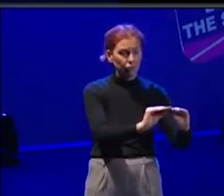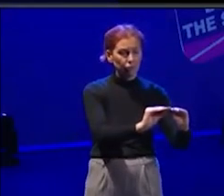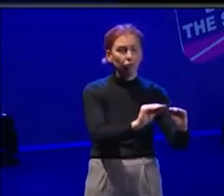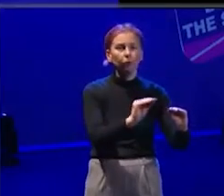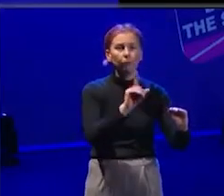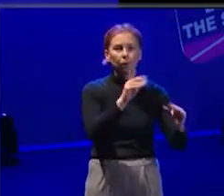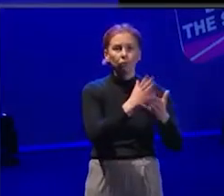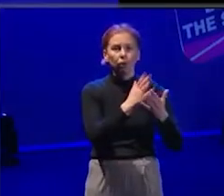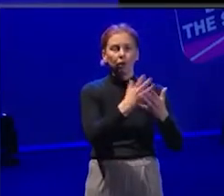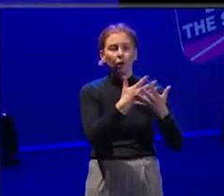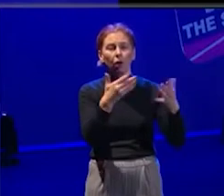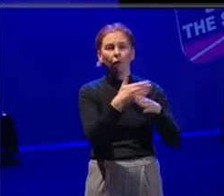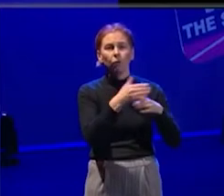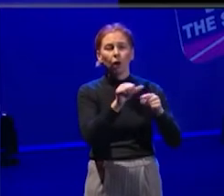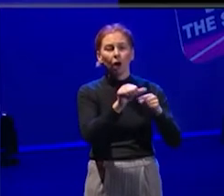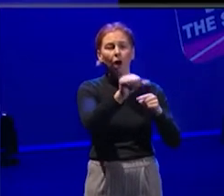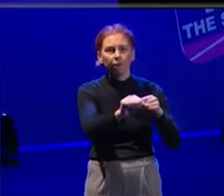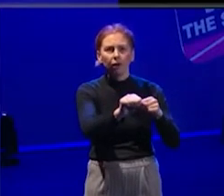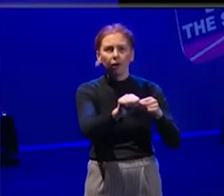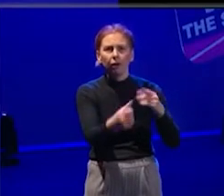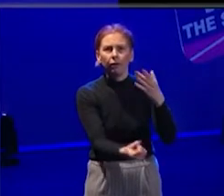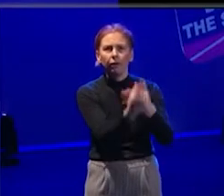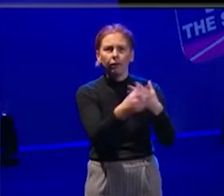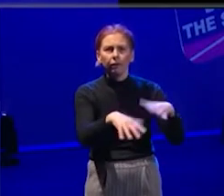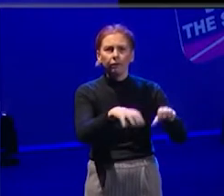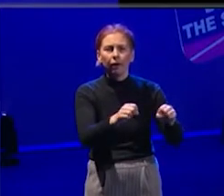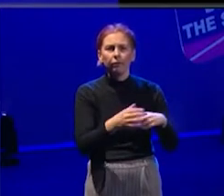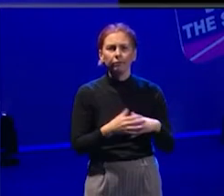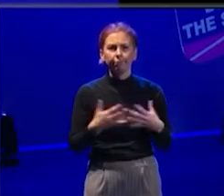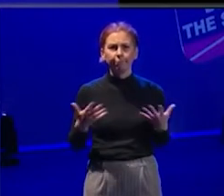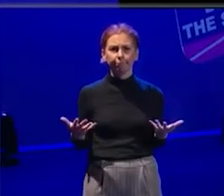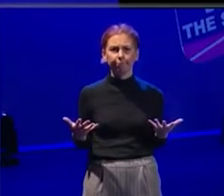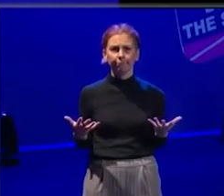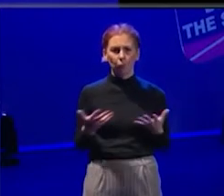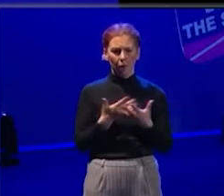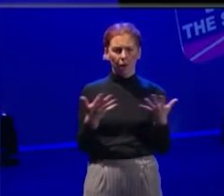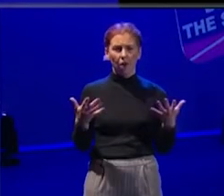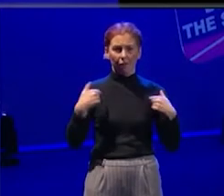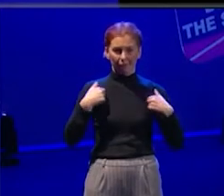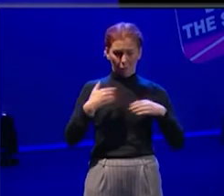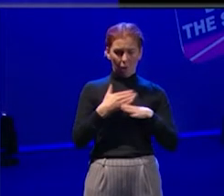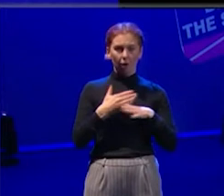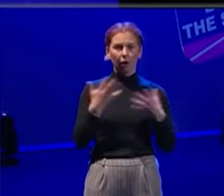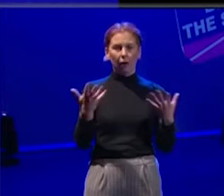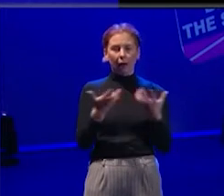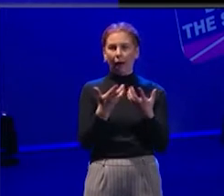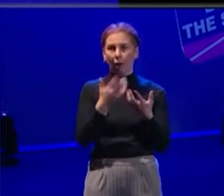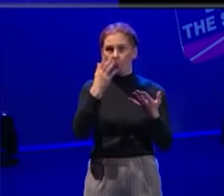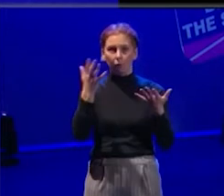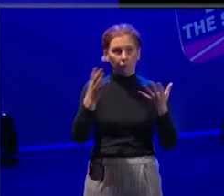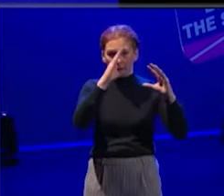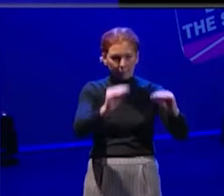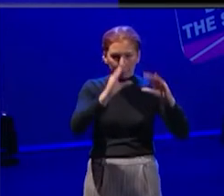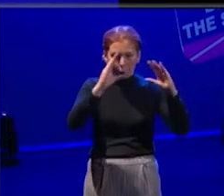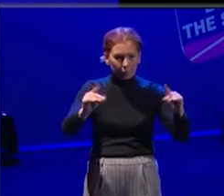kicks in because we're like, Oh, actually we need to do all of this stuff to signpost and get people to where they need to go on next. I would love if there was something in the